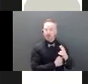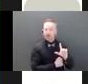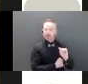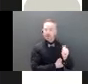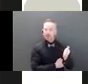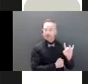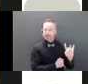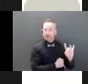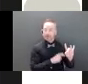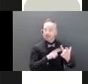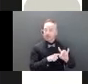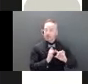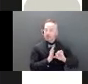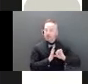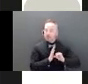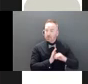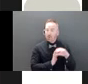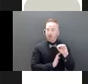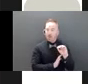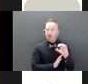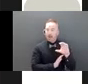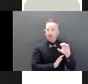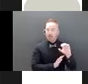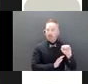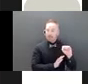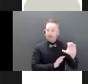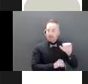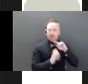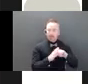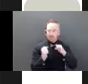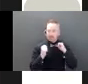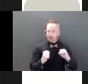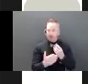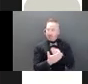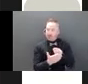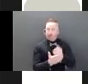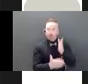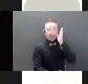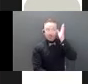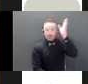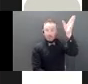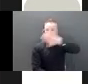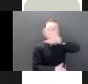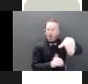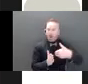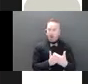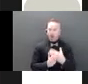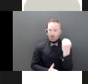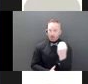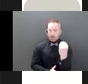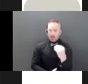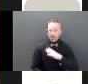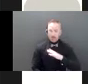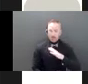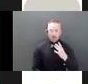the OSCE's vision of a stronger and more secure financial future for all Ontario seniors. The